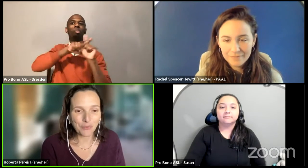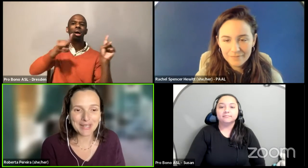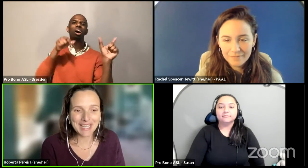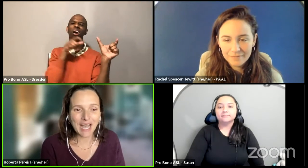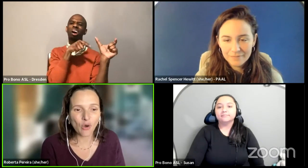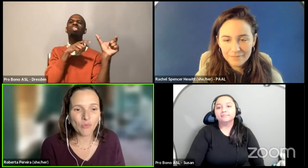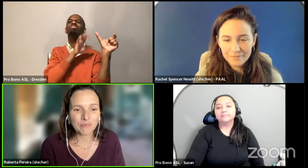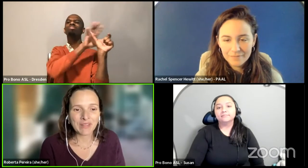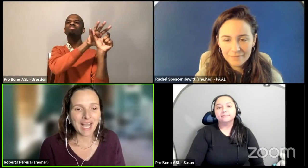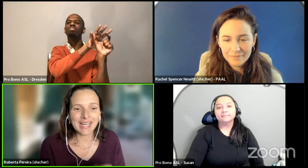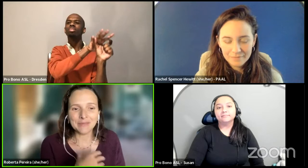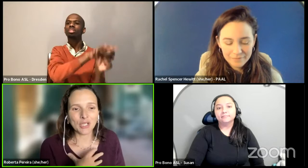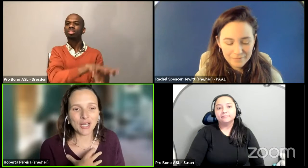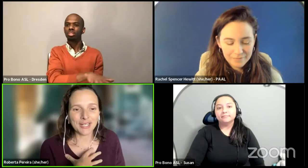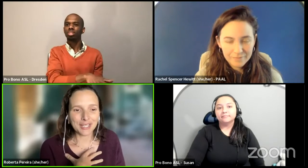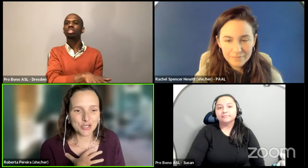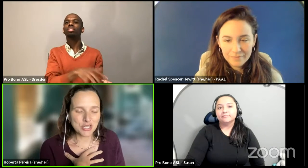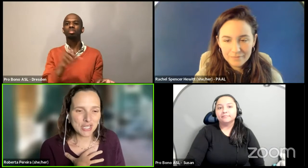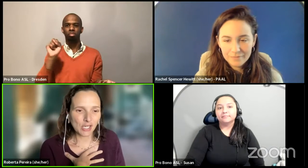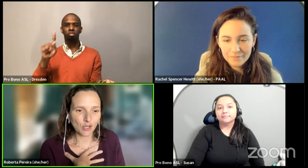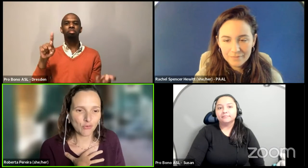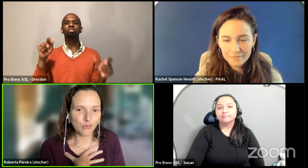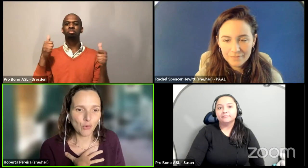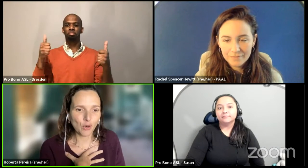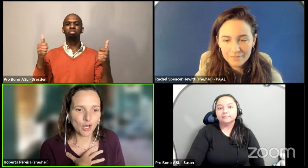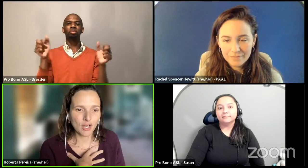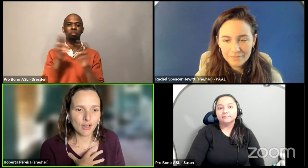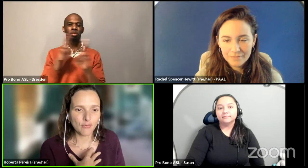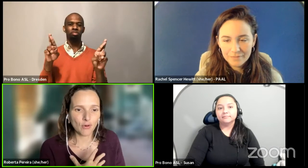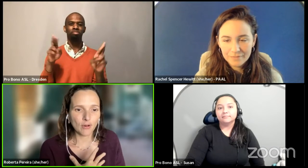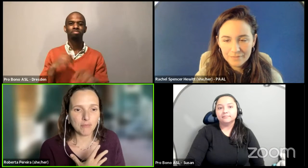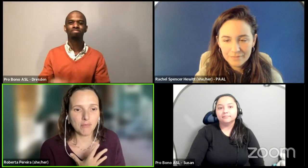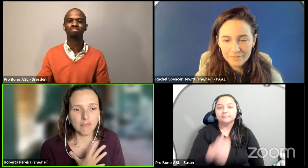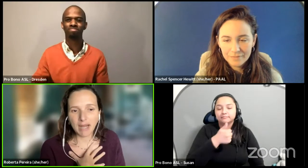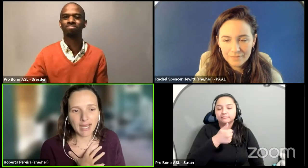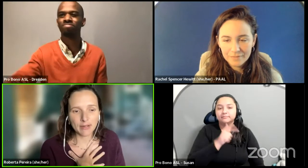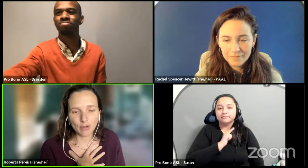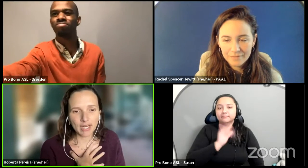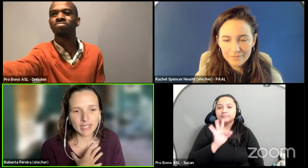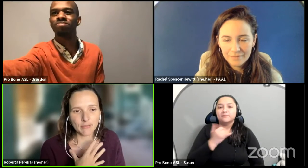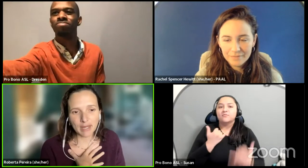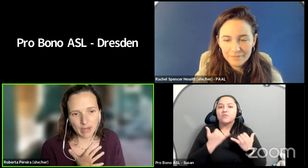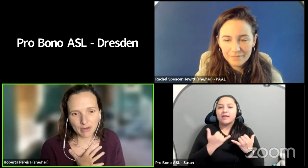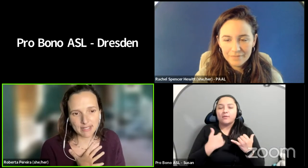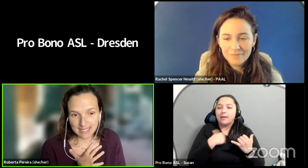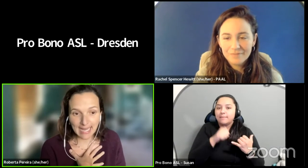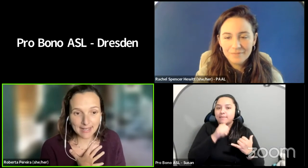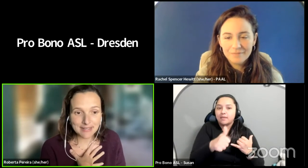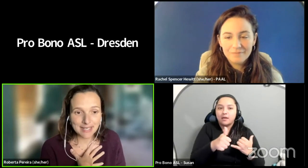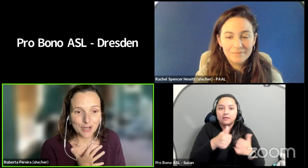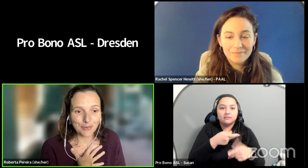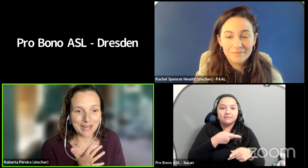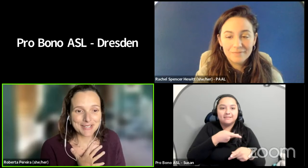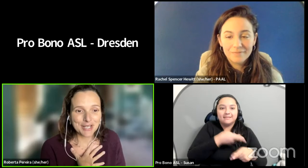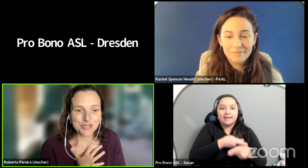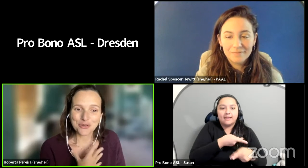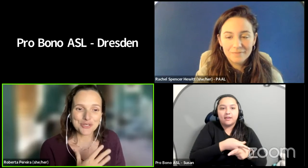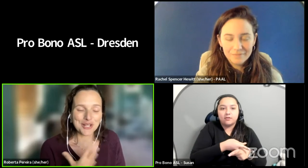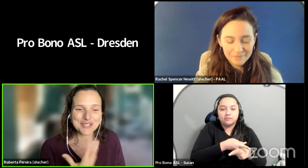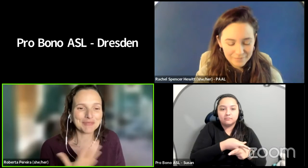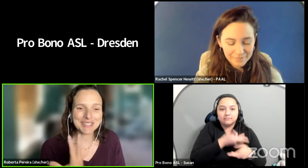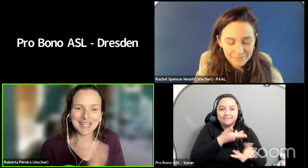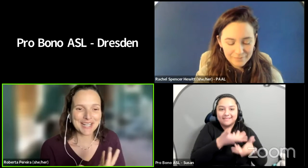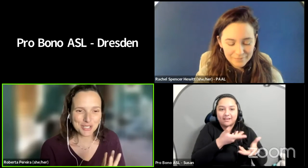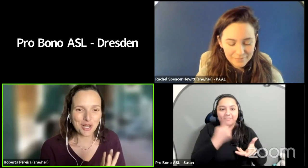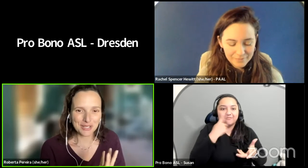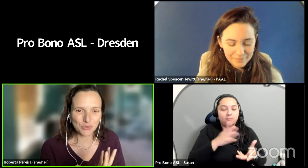thing. Like right now I am not a caretaker for, for my, any of my parents yet. Right. So